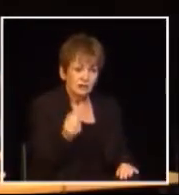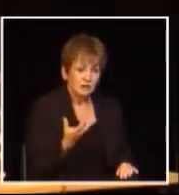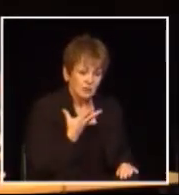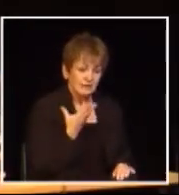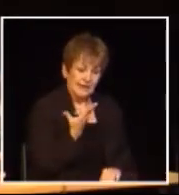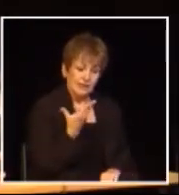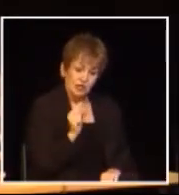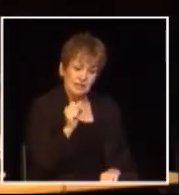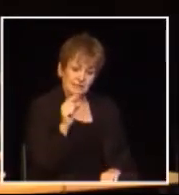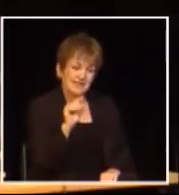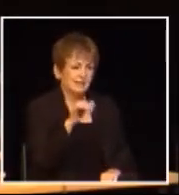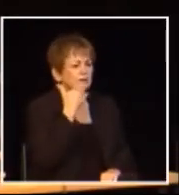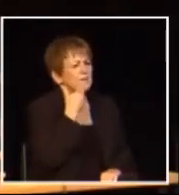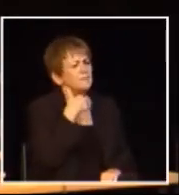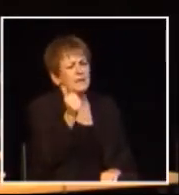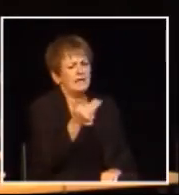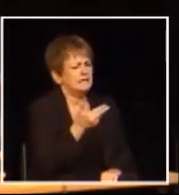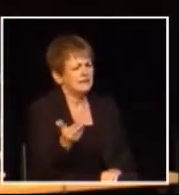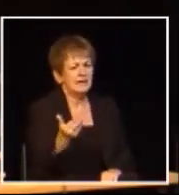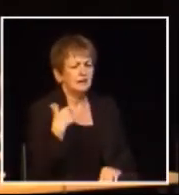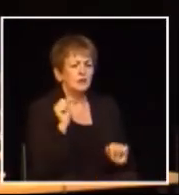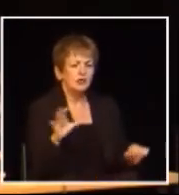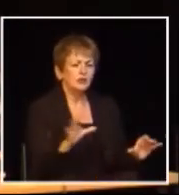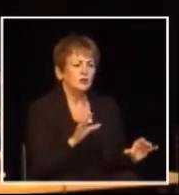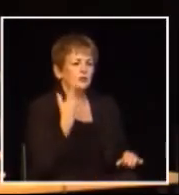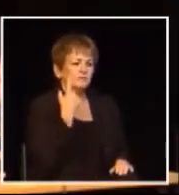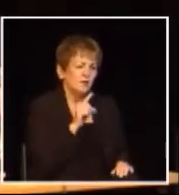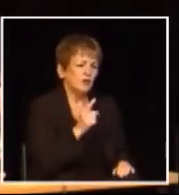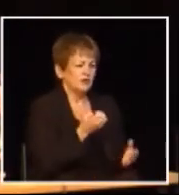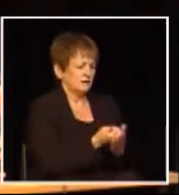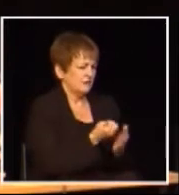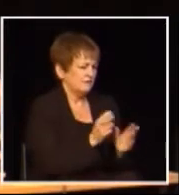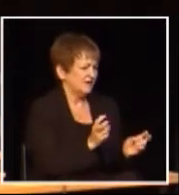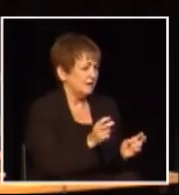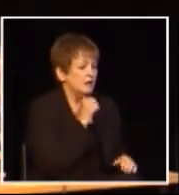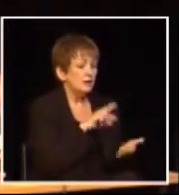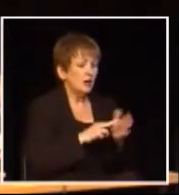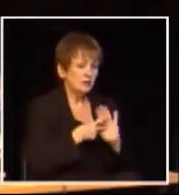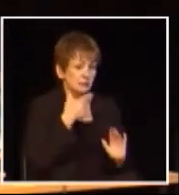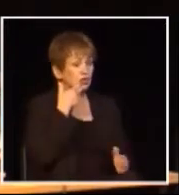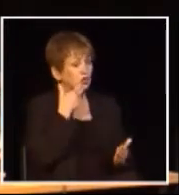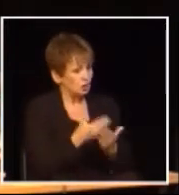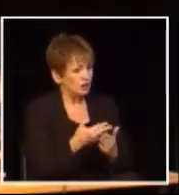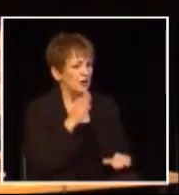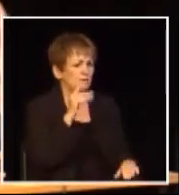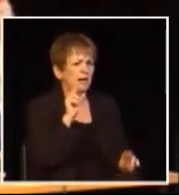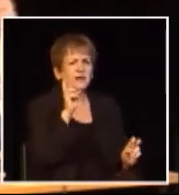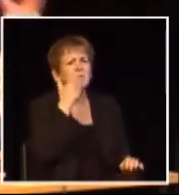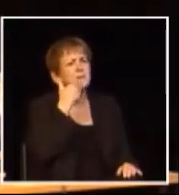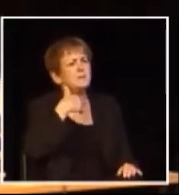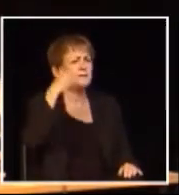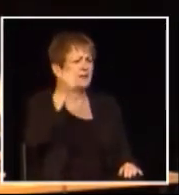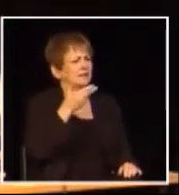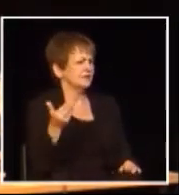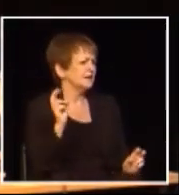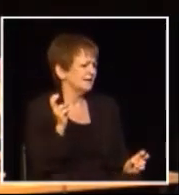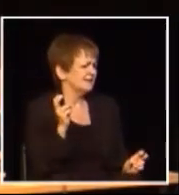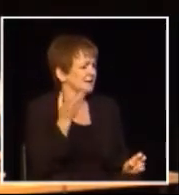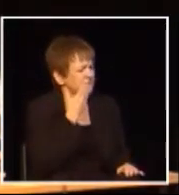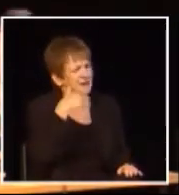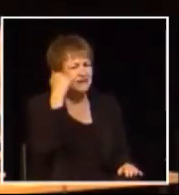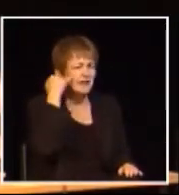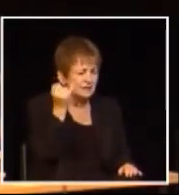Columbia told us that the HST was the single best thing we could do for our economy not just that it was a good tax